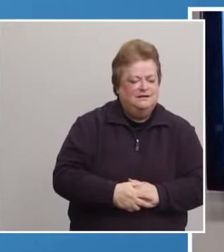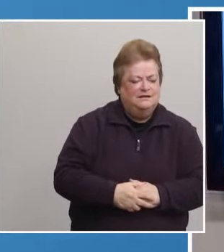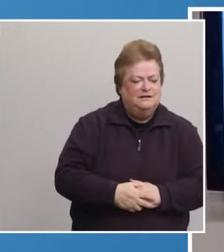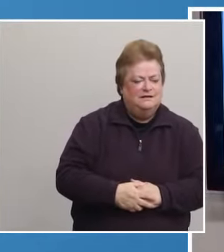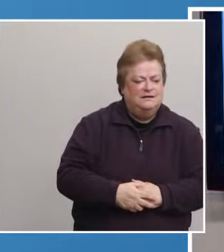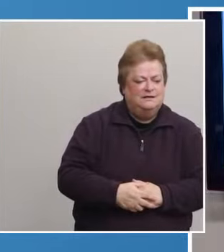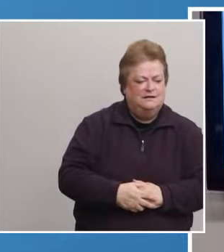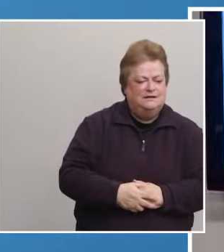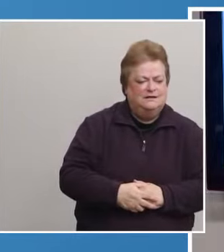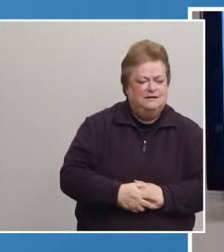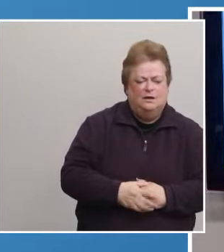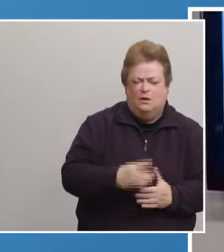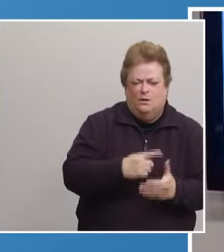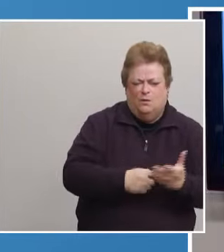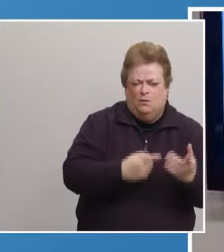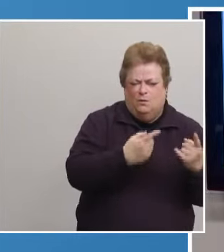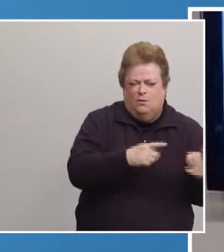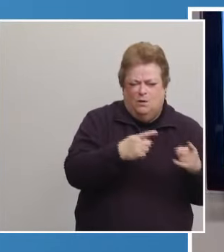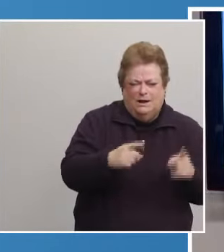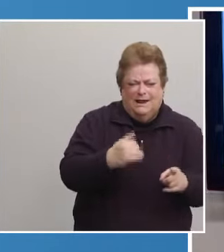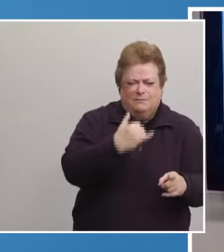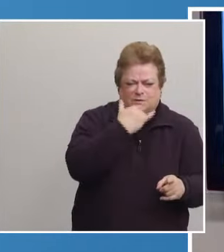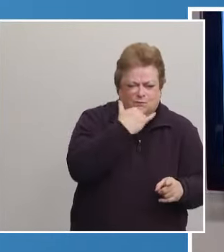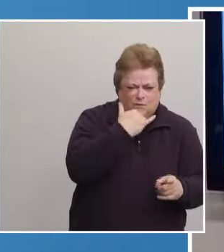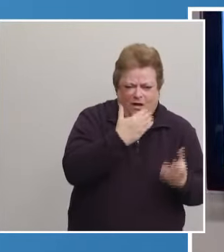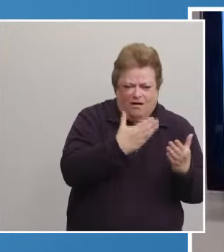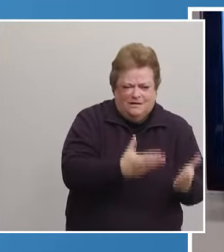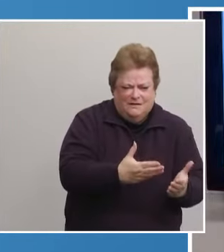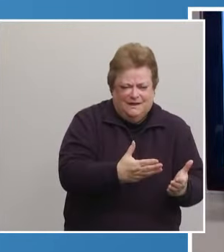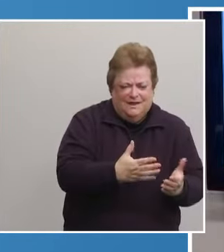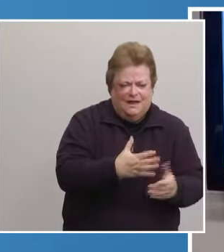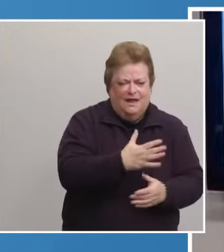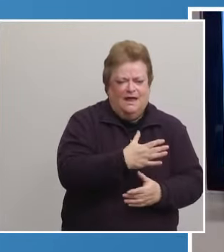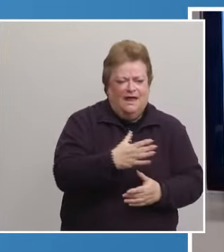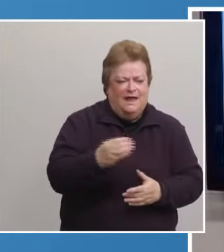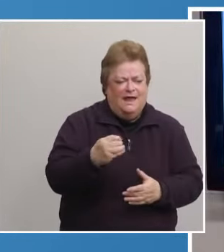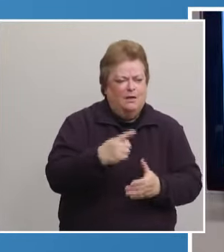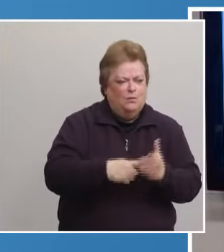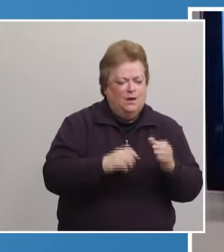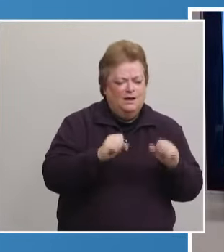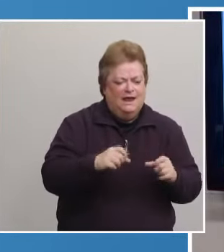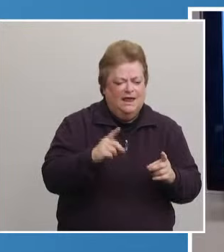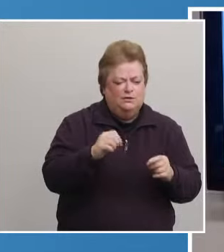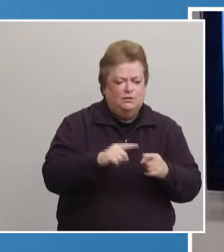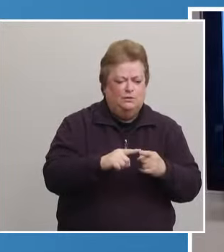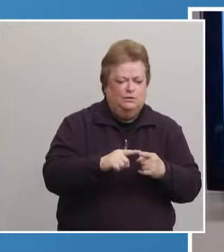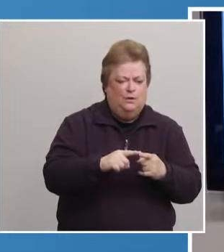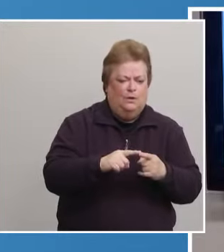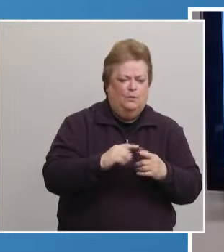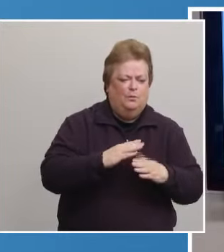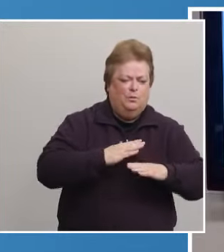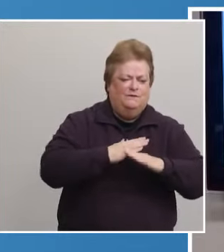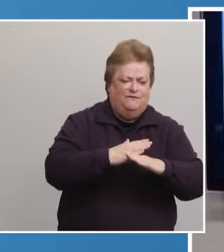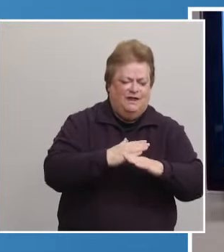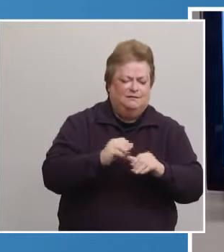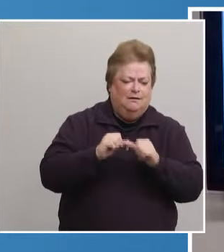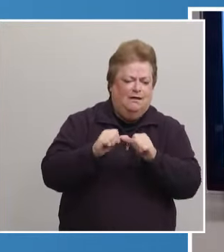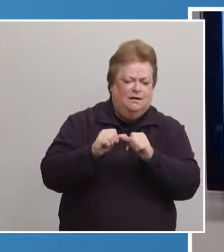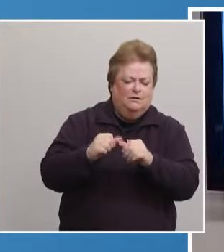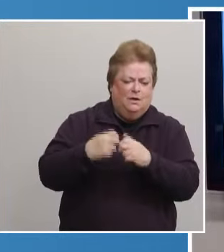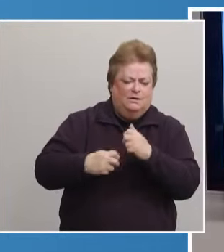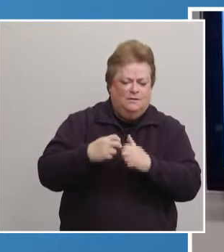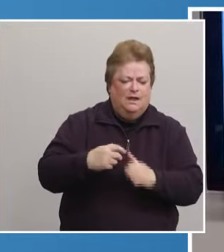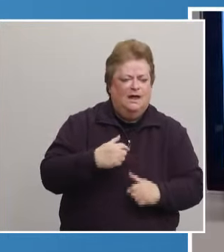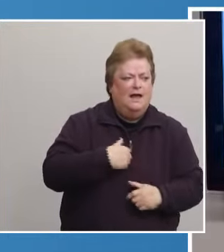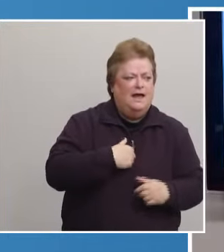went wrong there and just what might be done to ensure that it's not an ongoing problem? Sure, I know that our